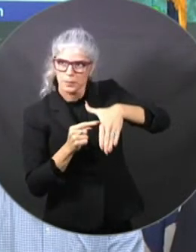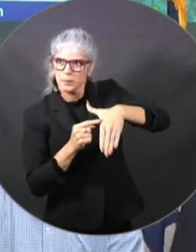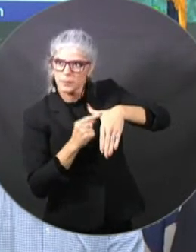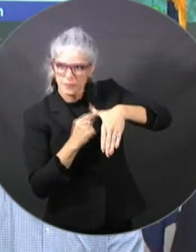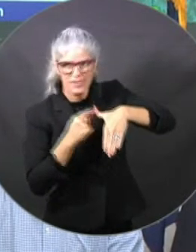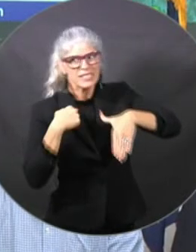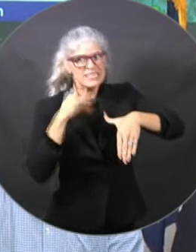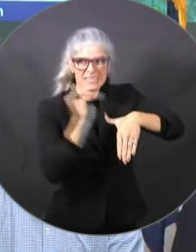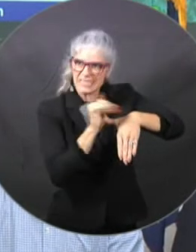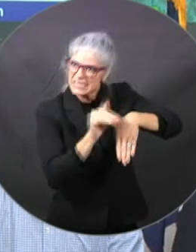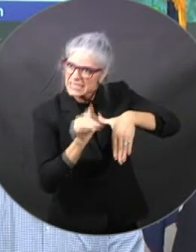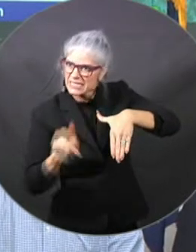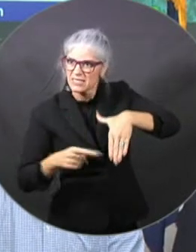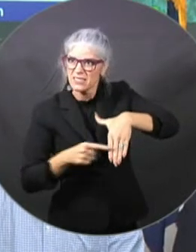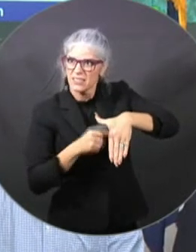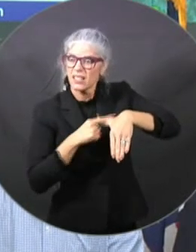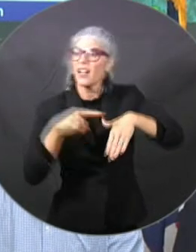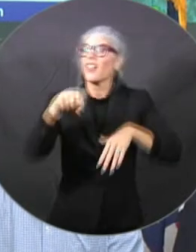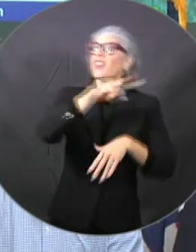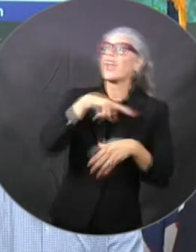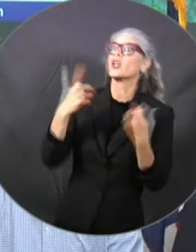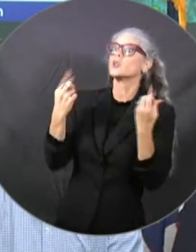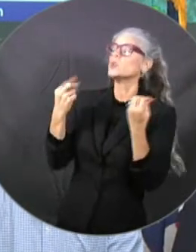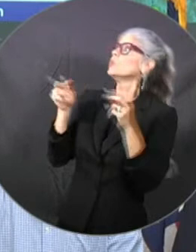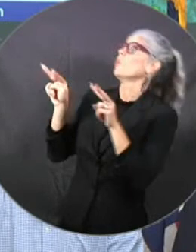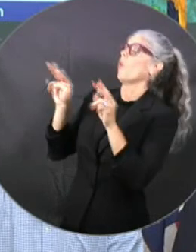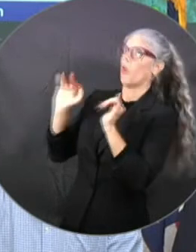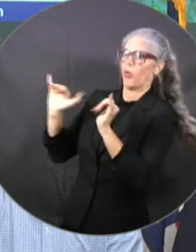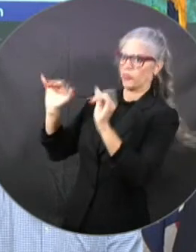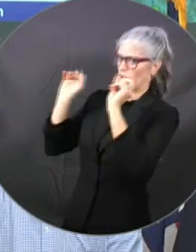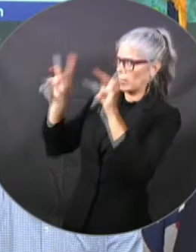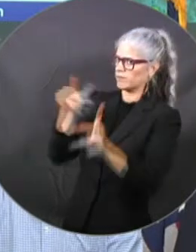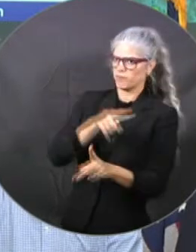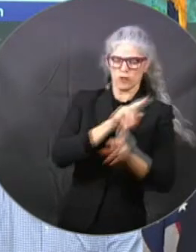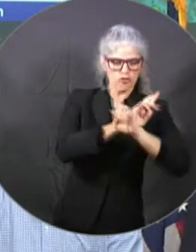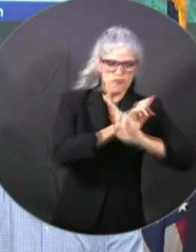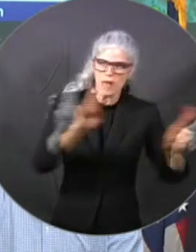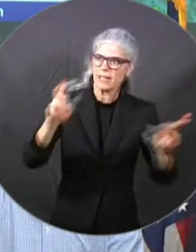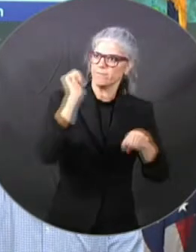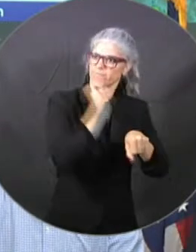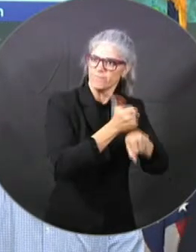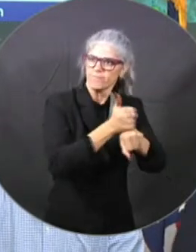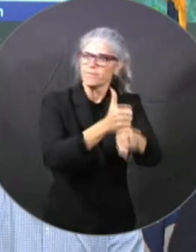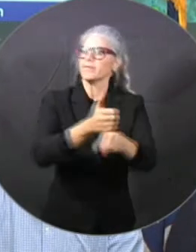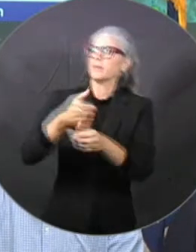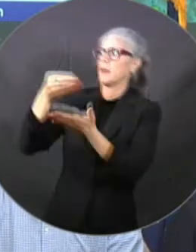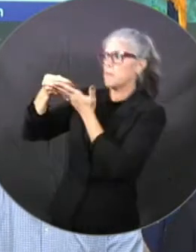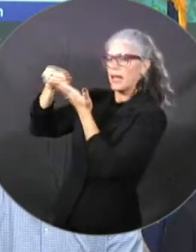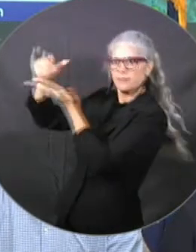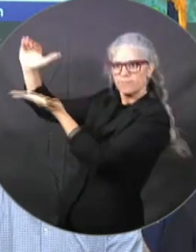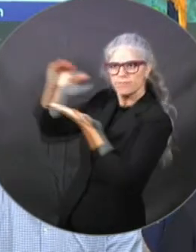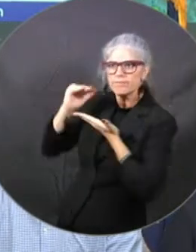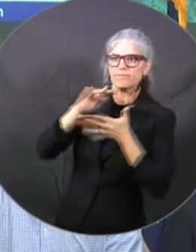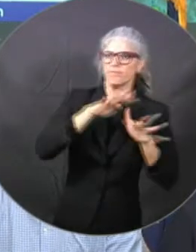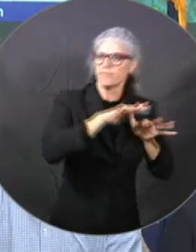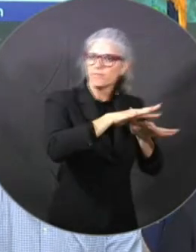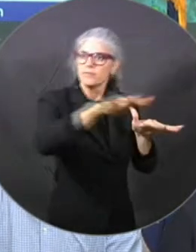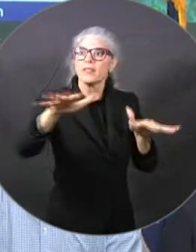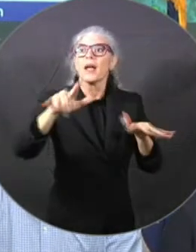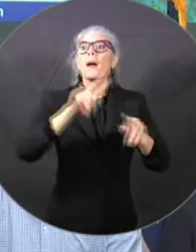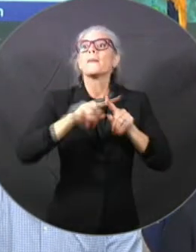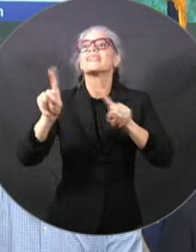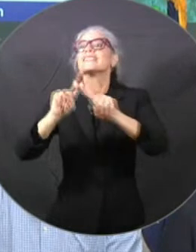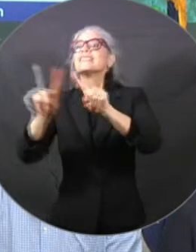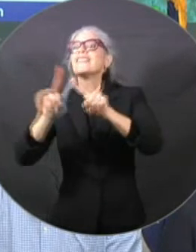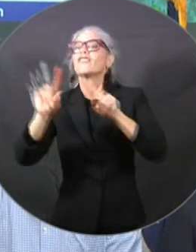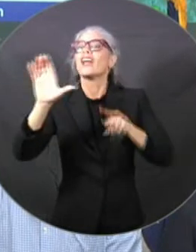request to us, and I appreciate them doing that. But again, we need inland counties to do the same thing. We need Big Bend counties to do the